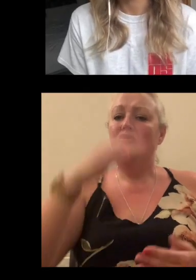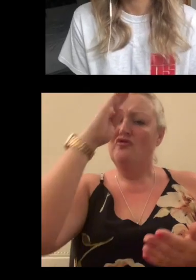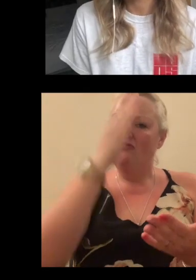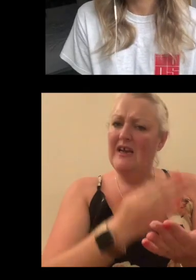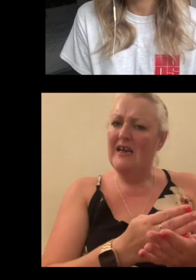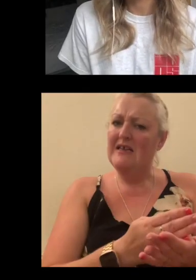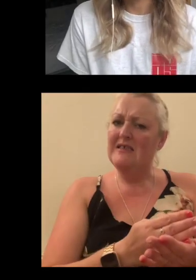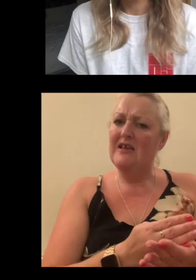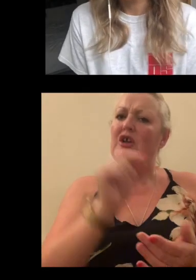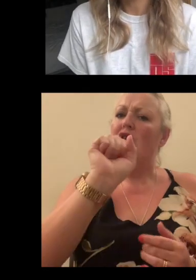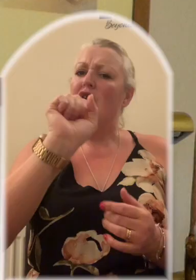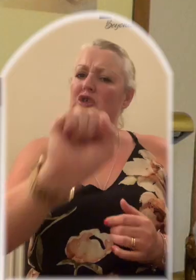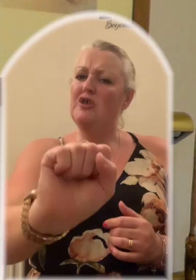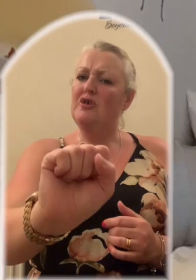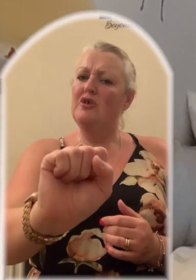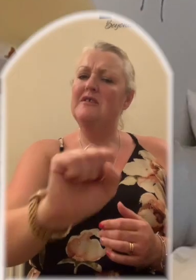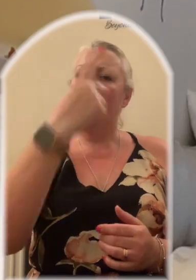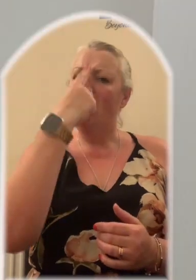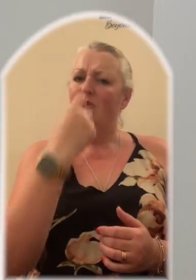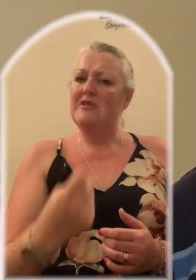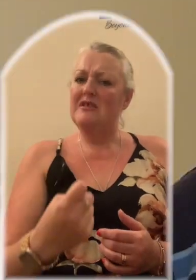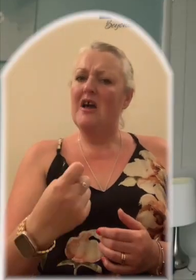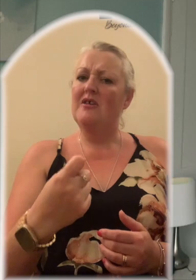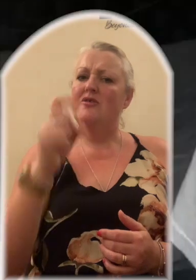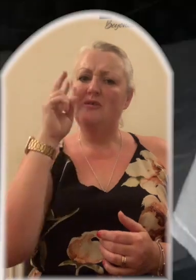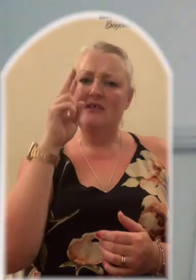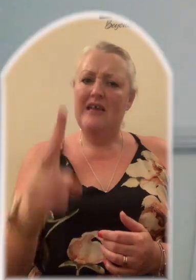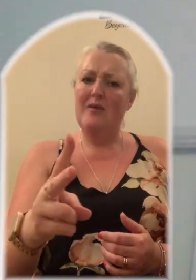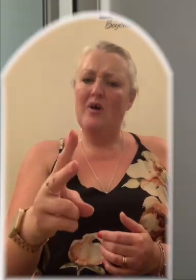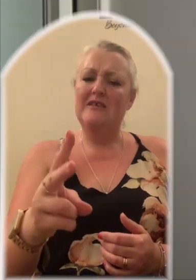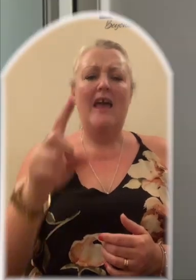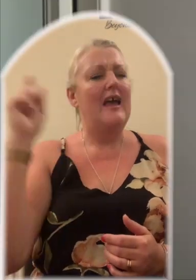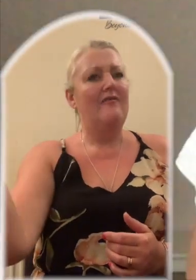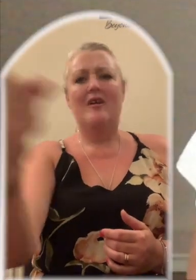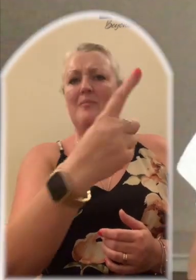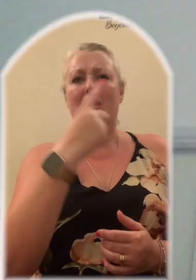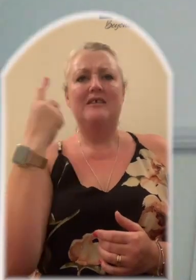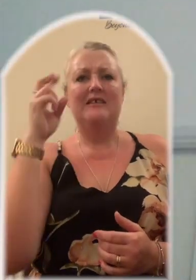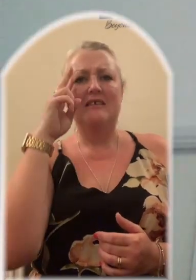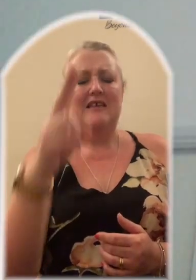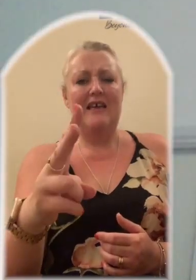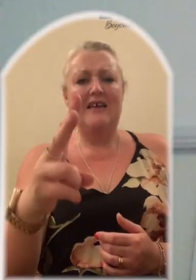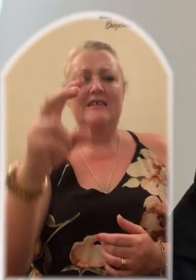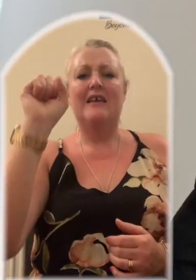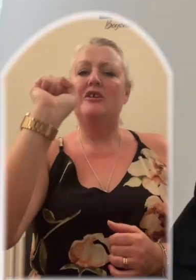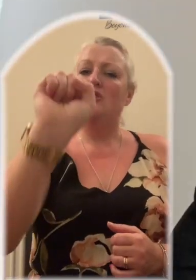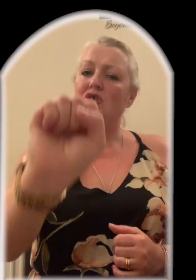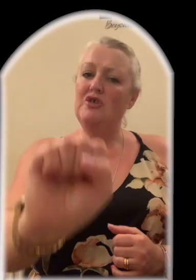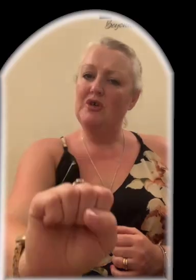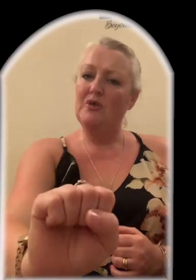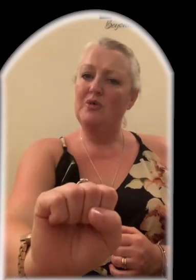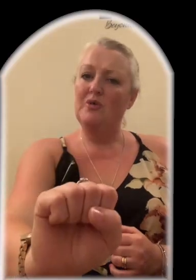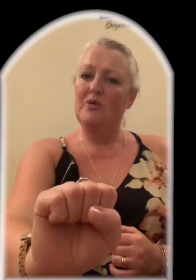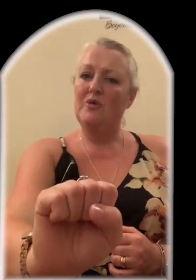stands to reason You yourself will start to see What everybody sees in